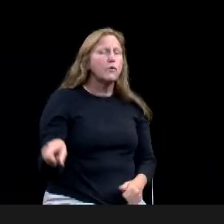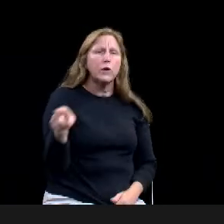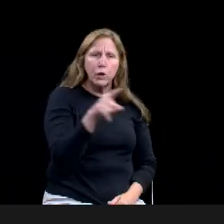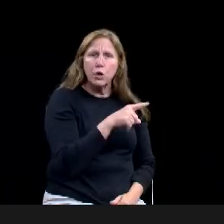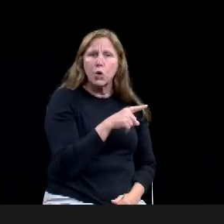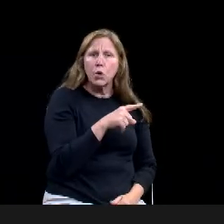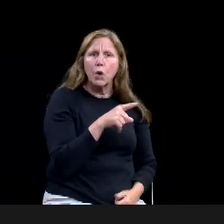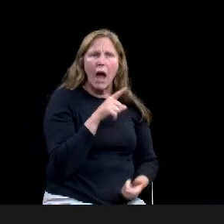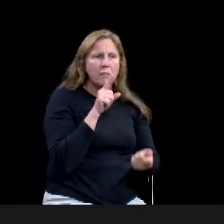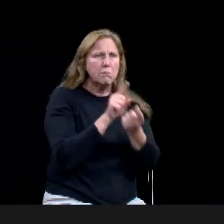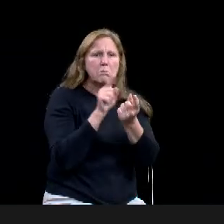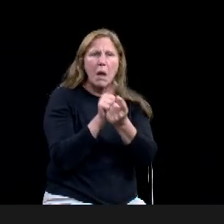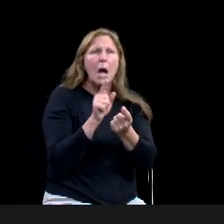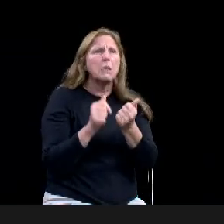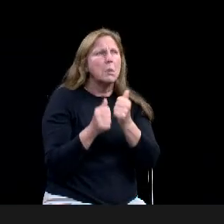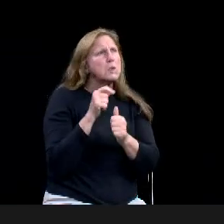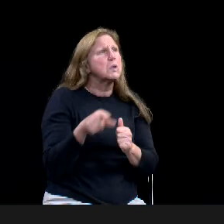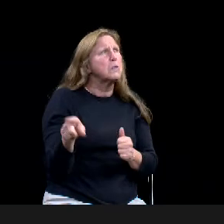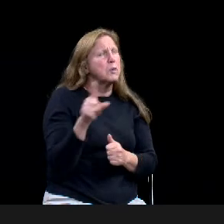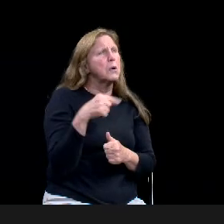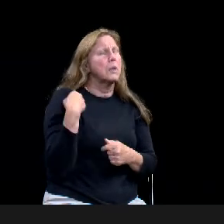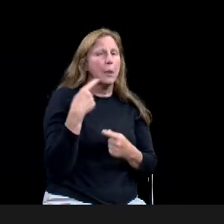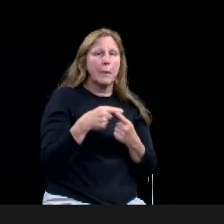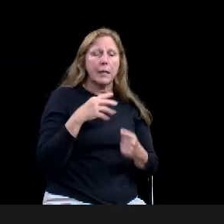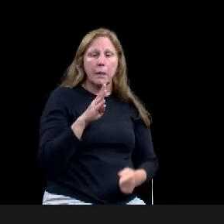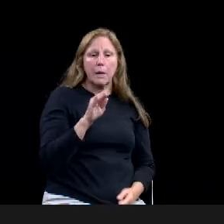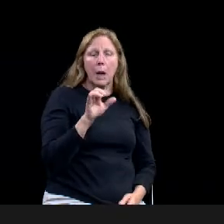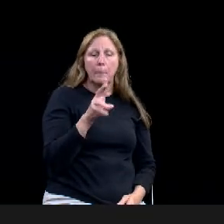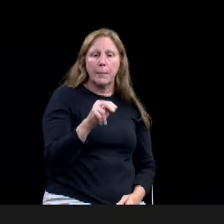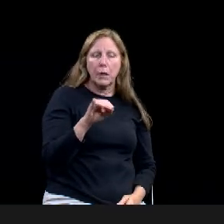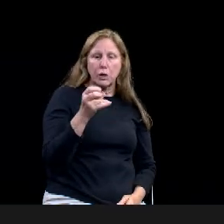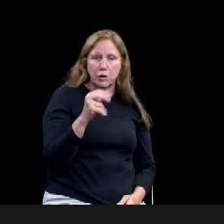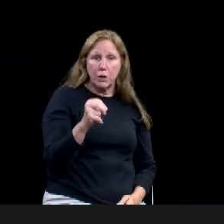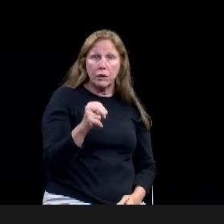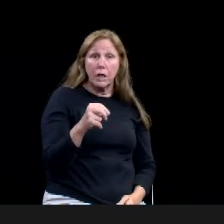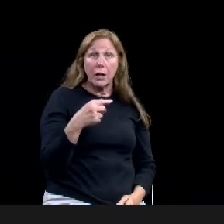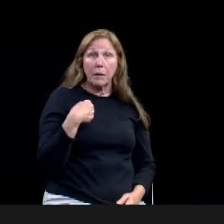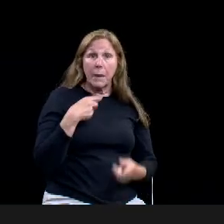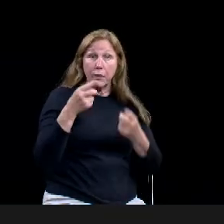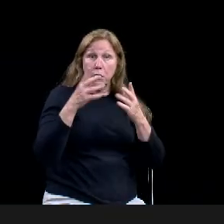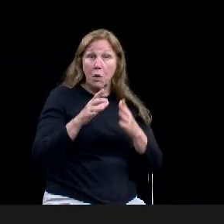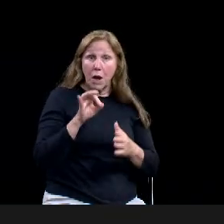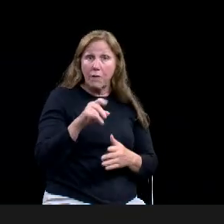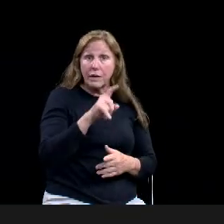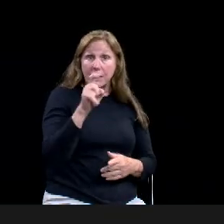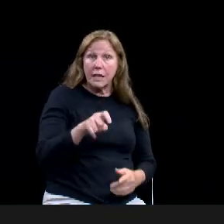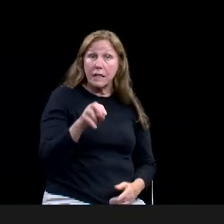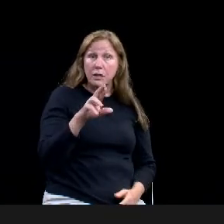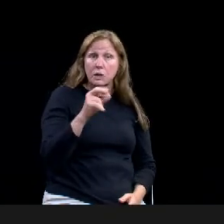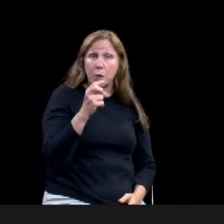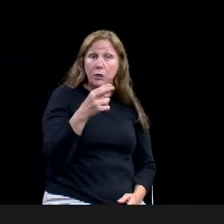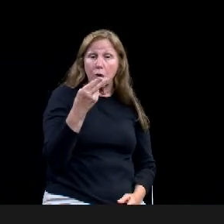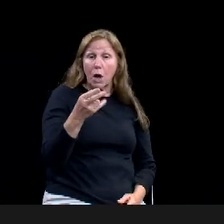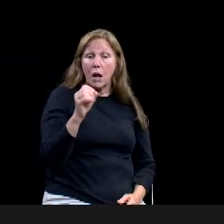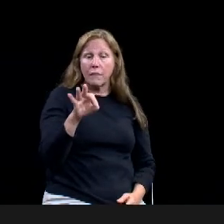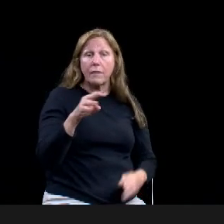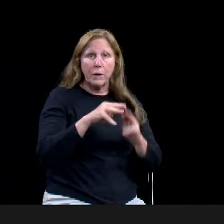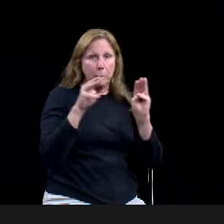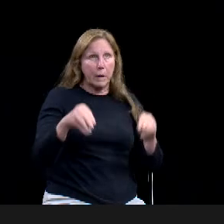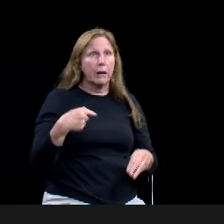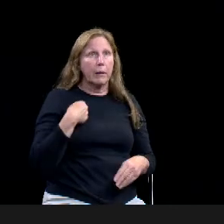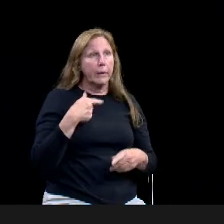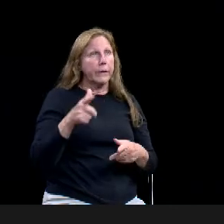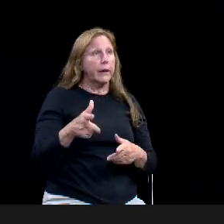ranger hall of fame and museum since 1996. We are grateful to have the time to present a synopsis of work done